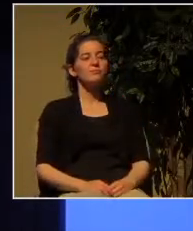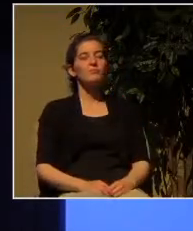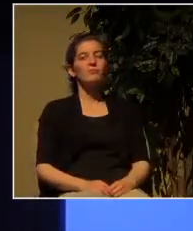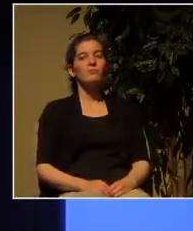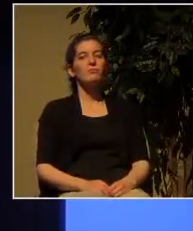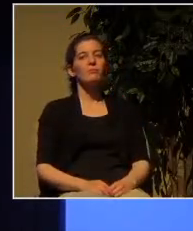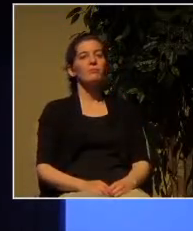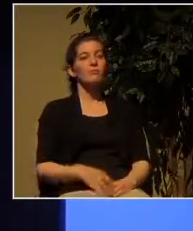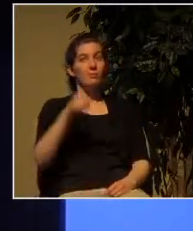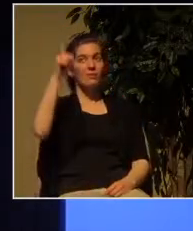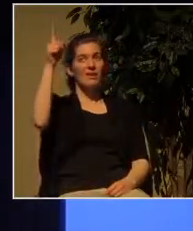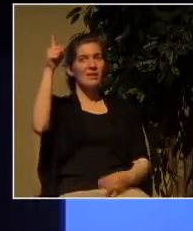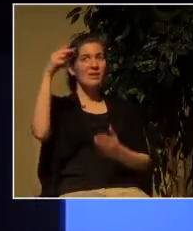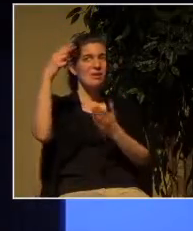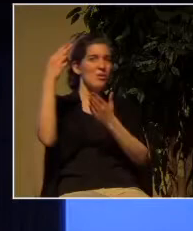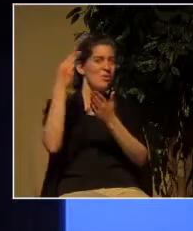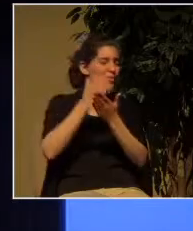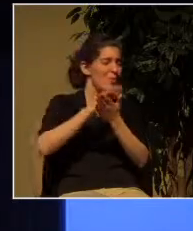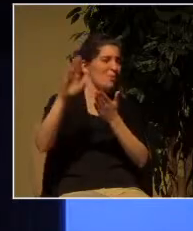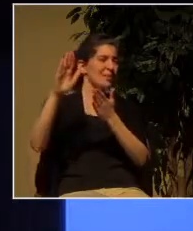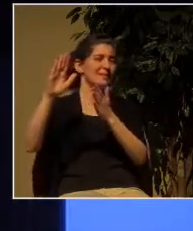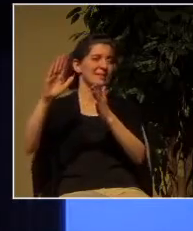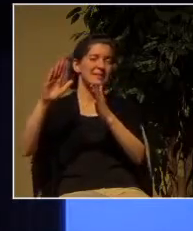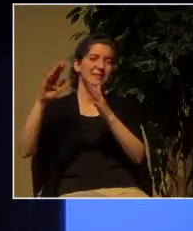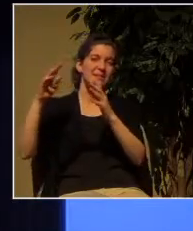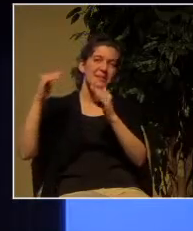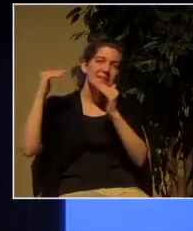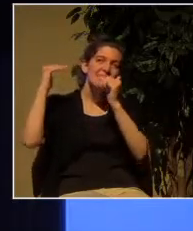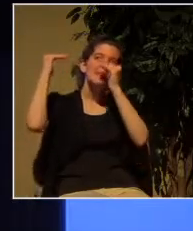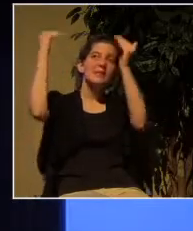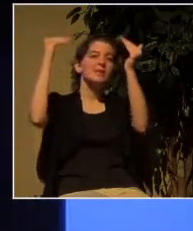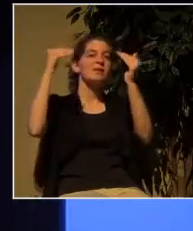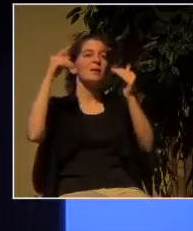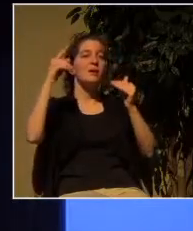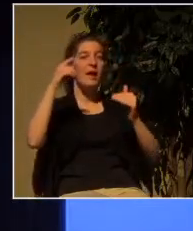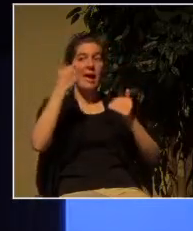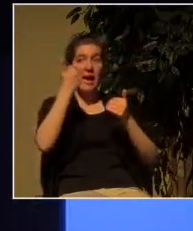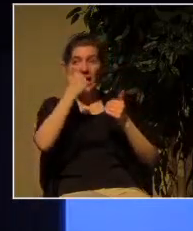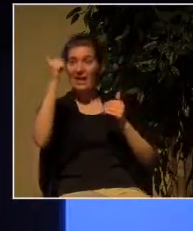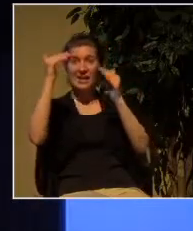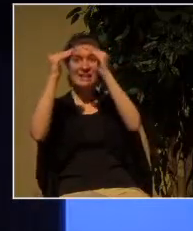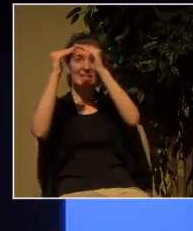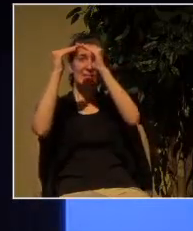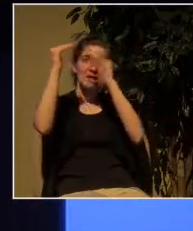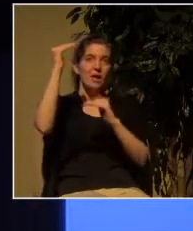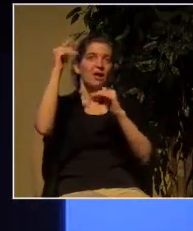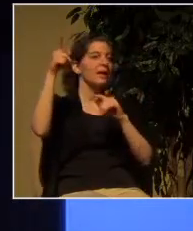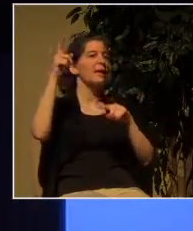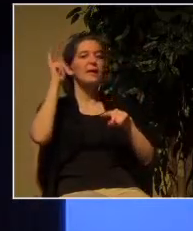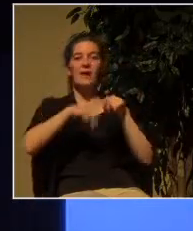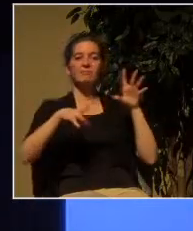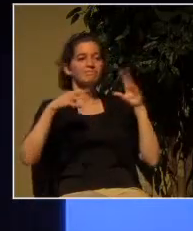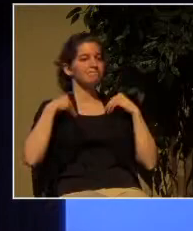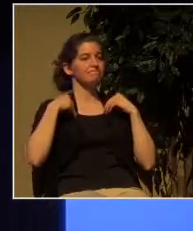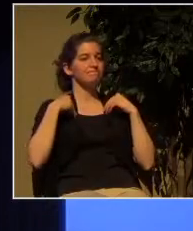that falls short of his standard he wants to share his glory with us